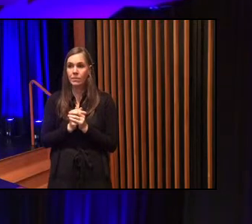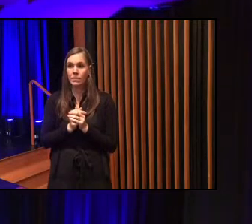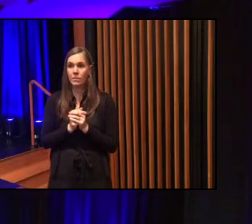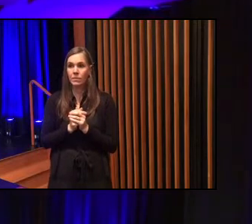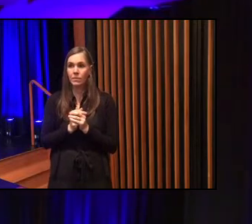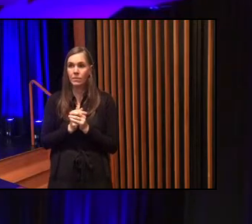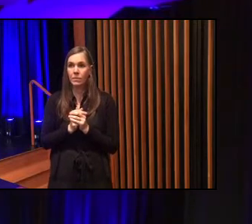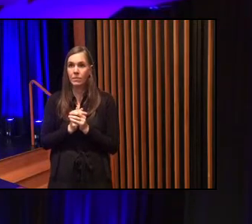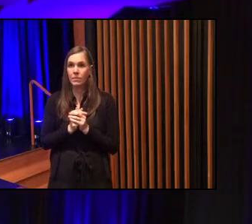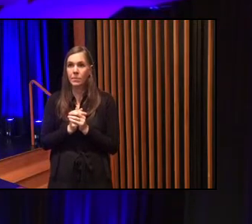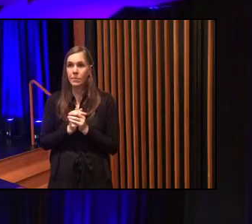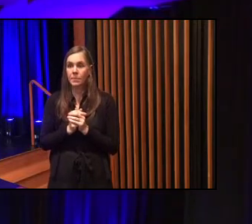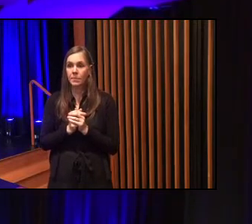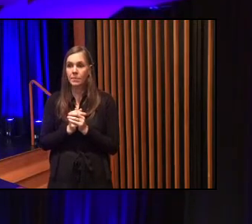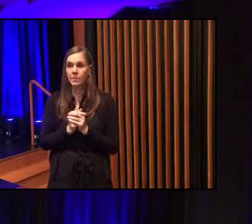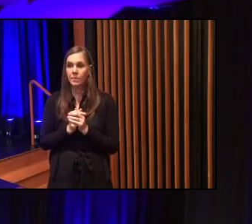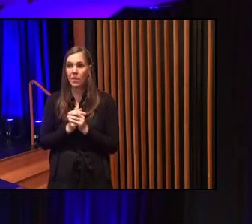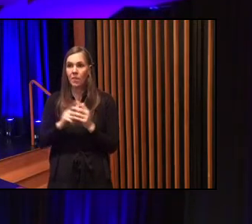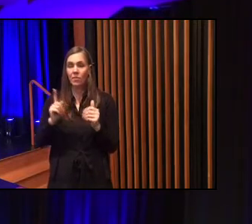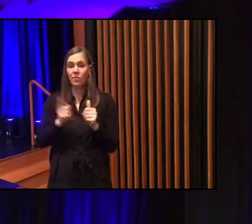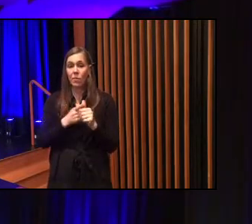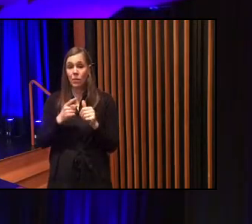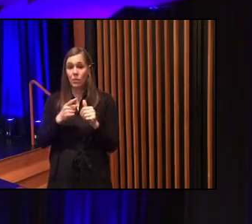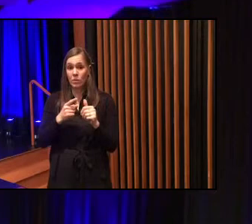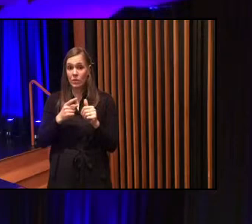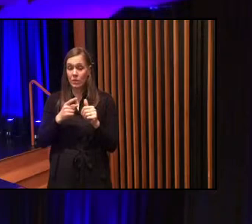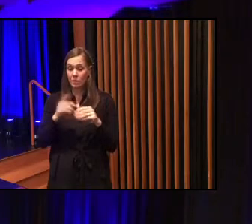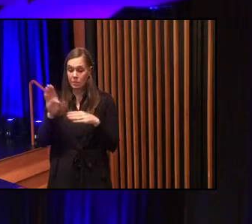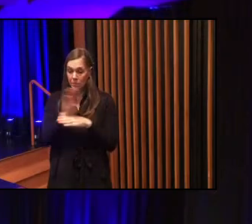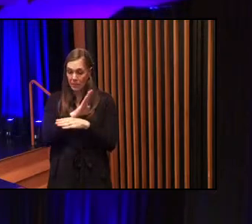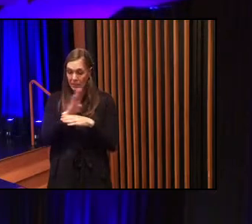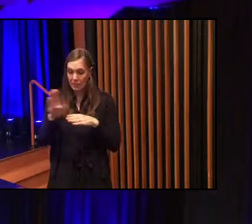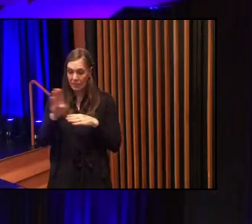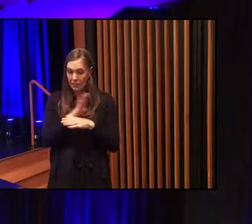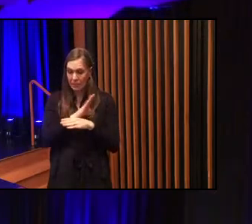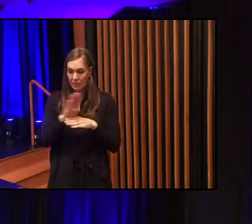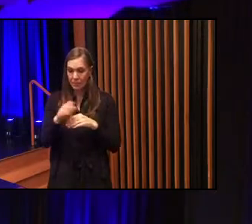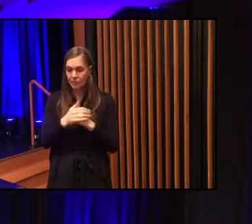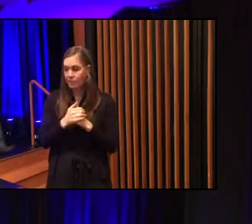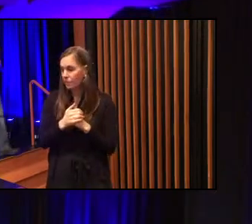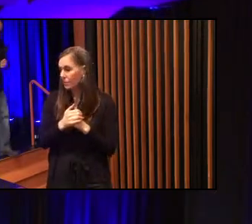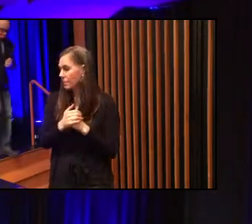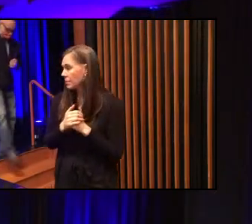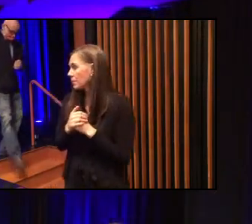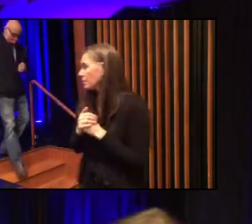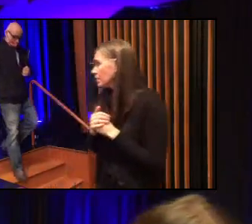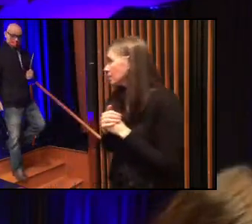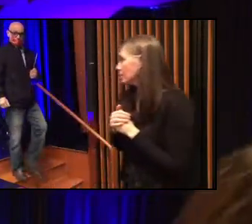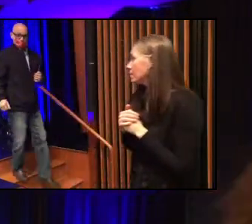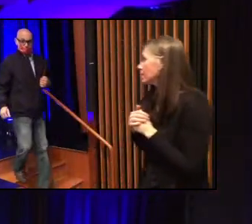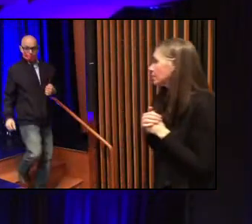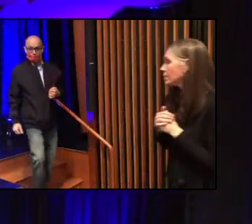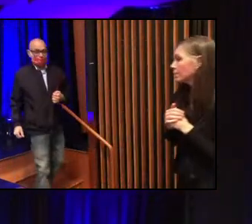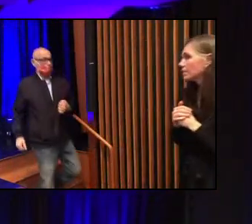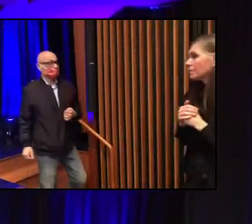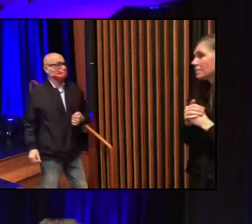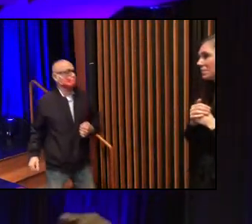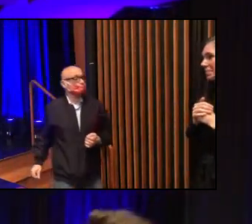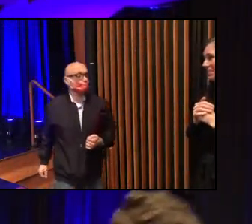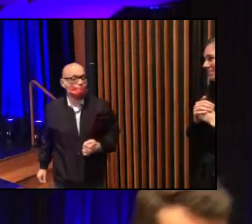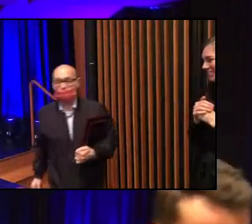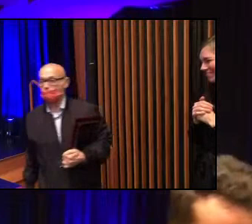Yes. The first order of business will be to ask Lashard colleagues